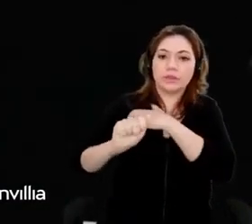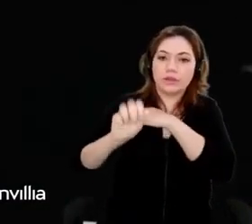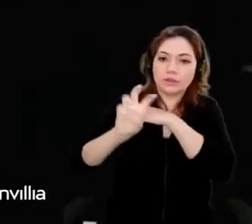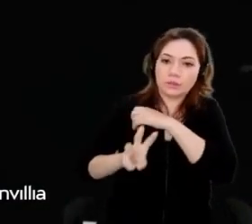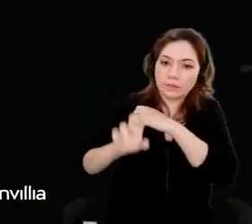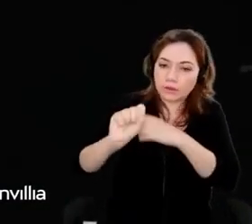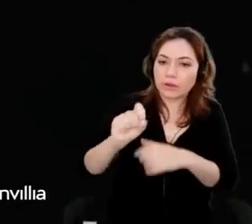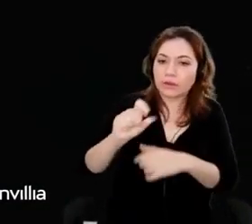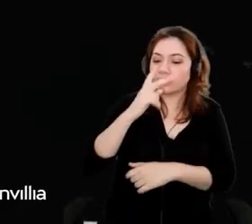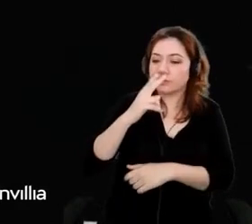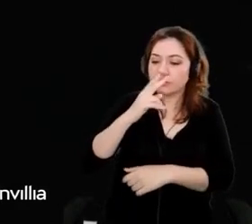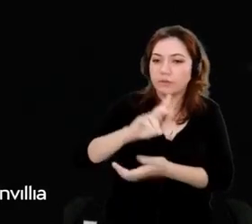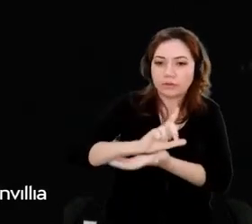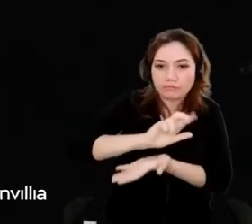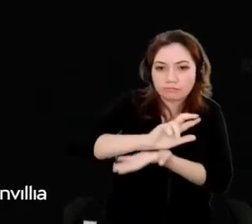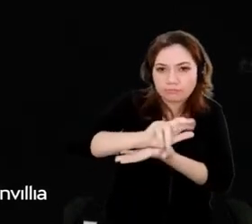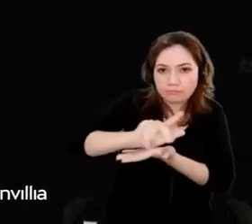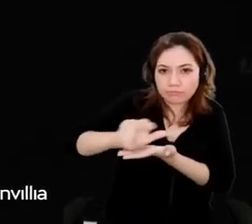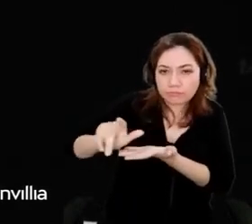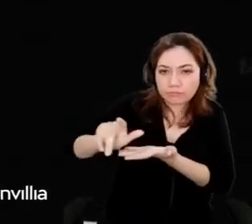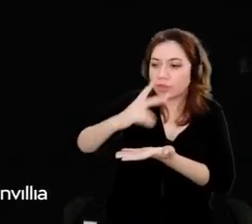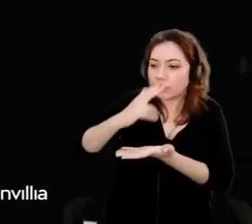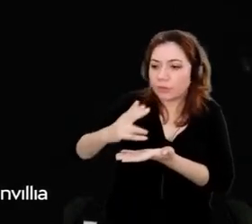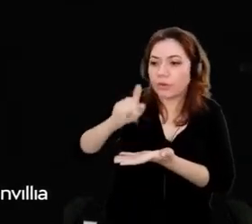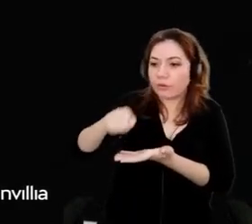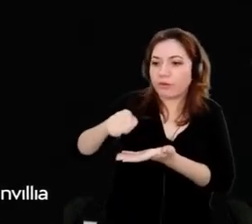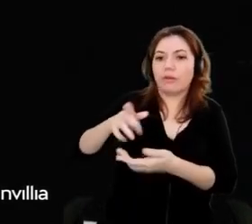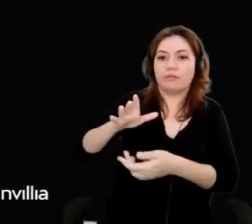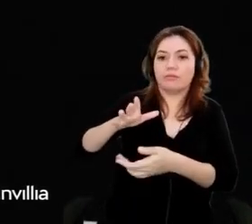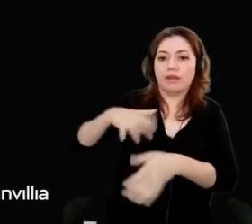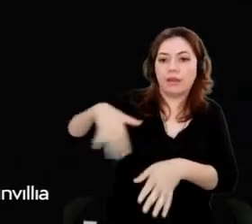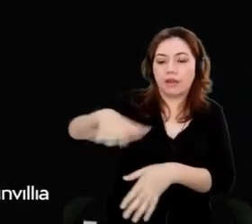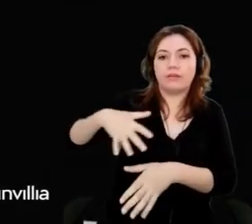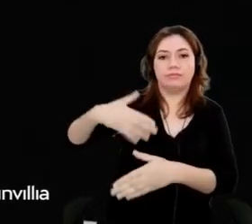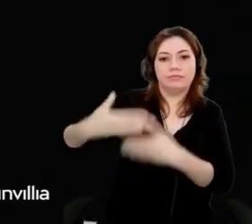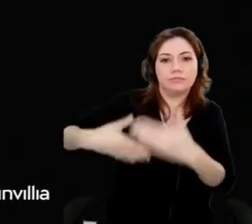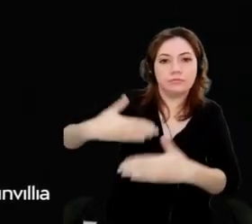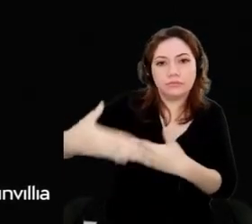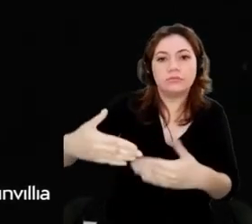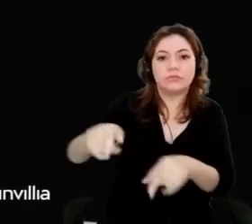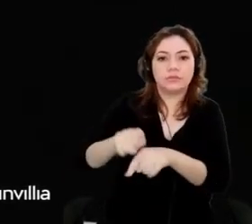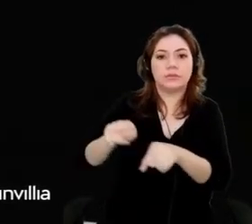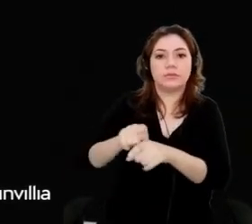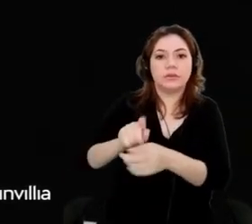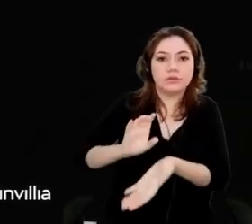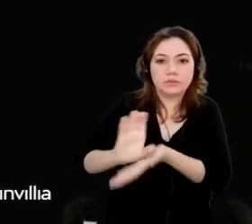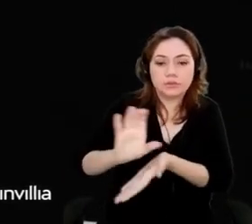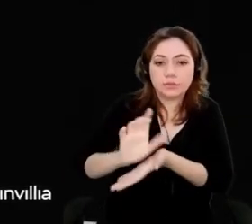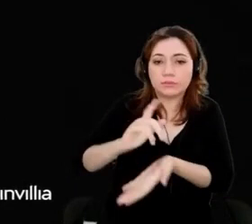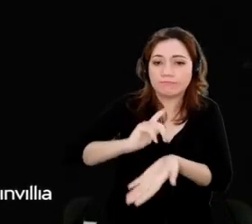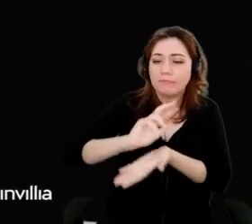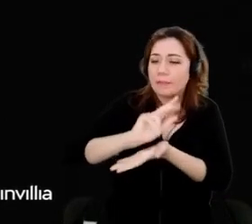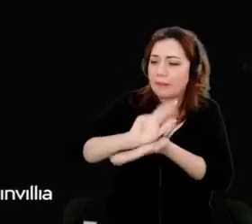chain and reverse logistics. D2E data driven everything for financial service and many other ones.